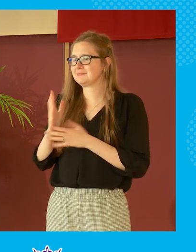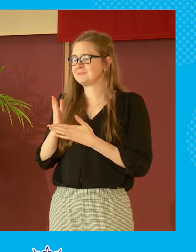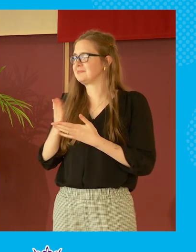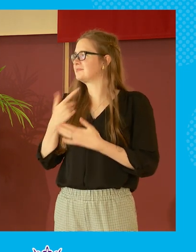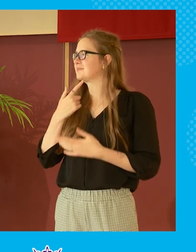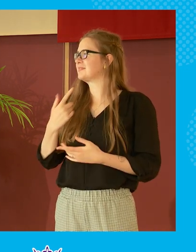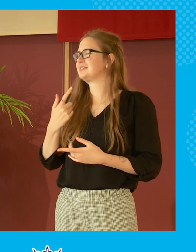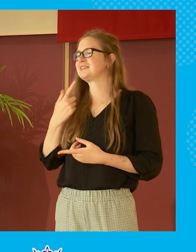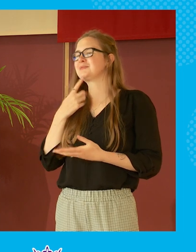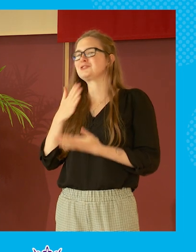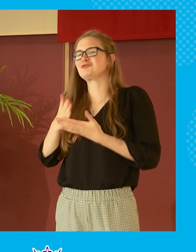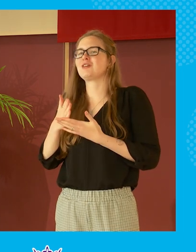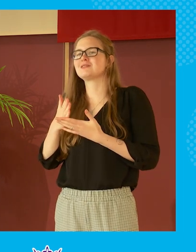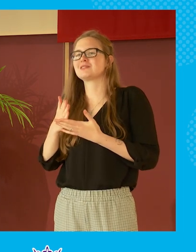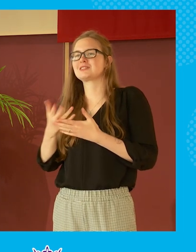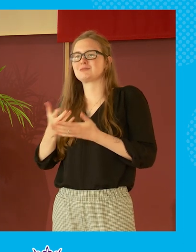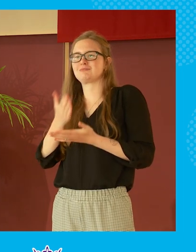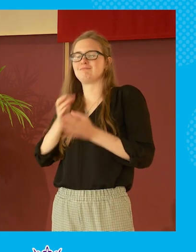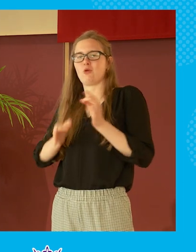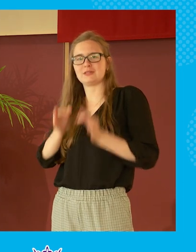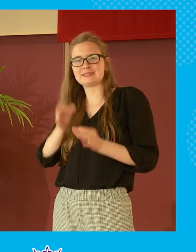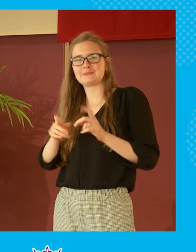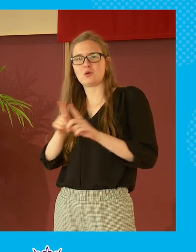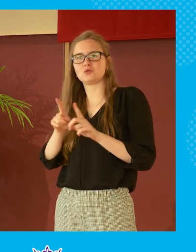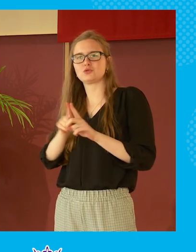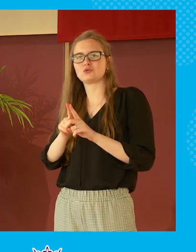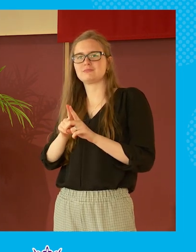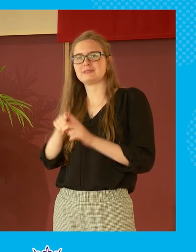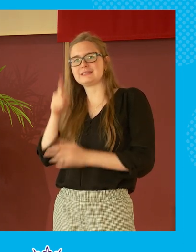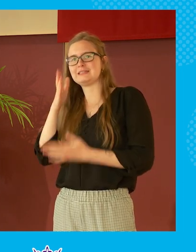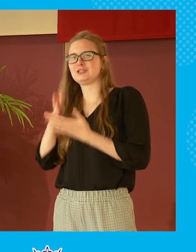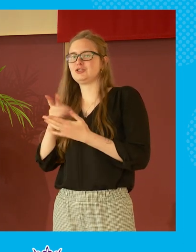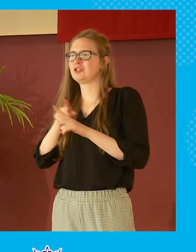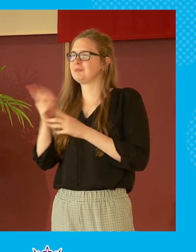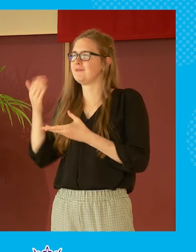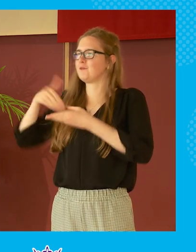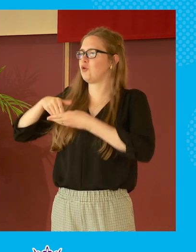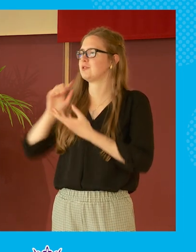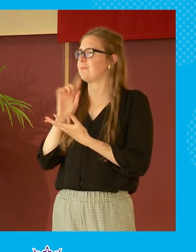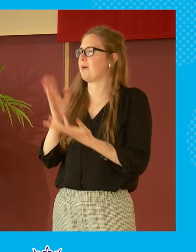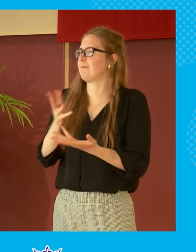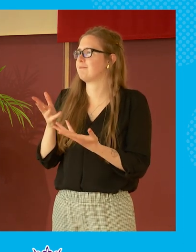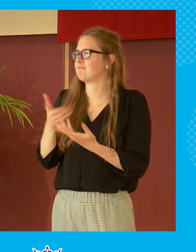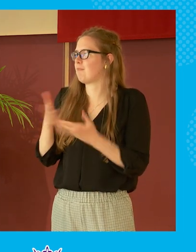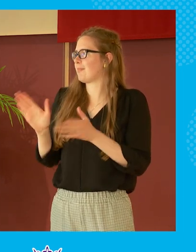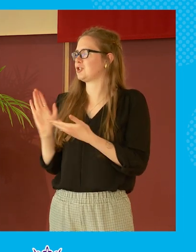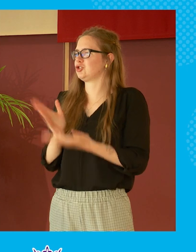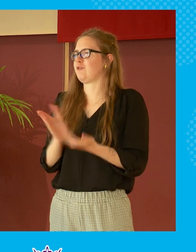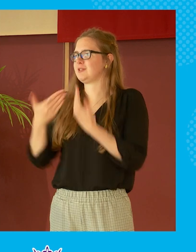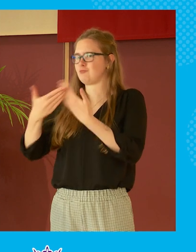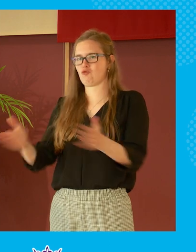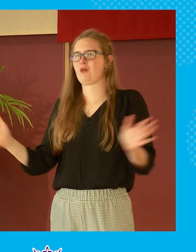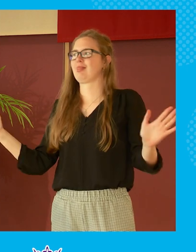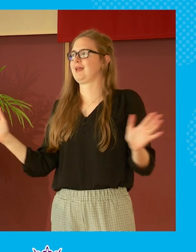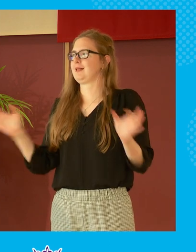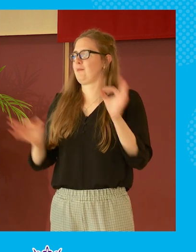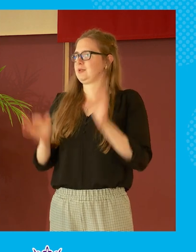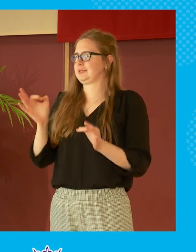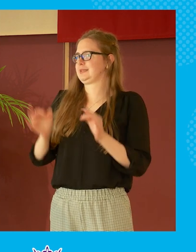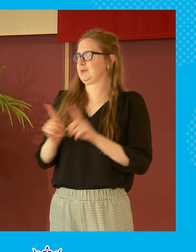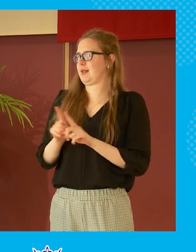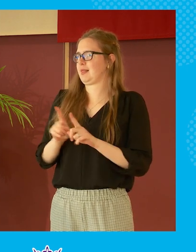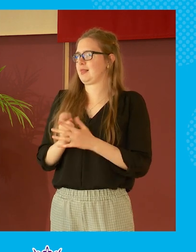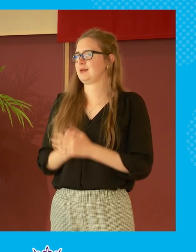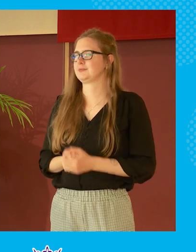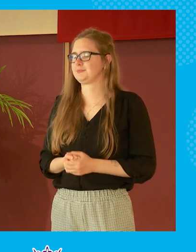trust in politics but also people's decisions to take part in public service more broadly let alone politics itself yeah